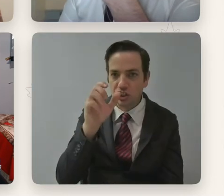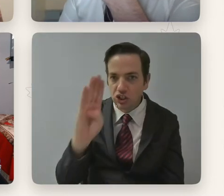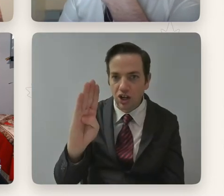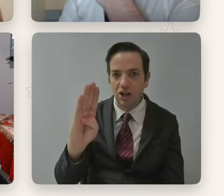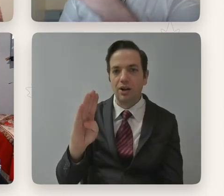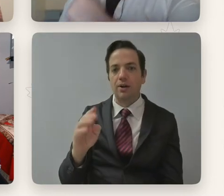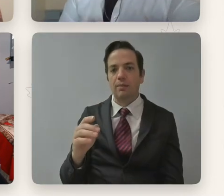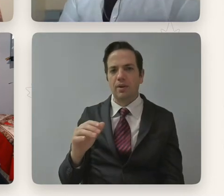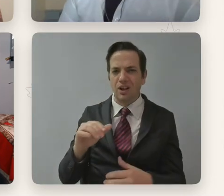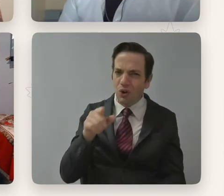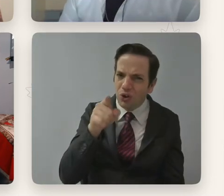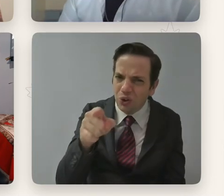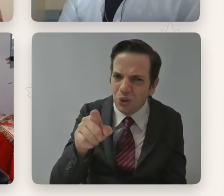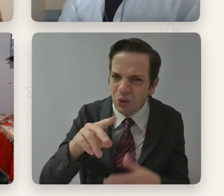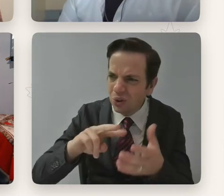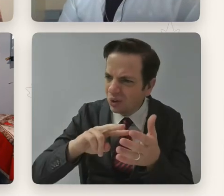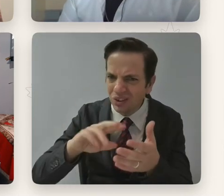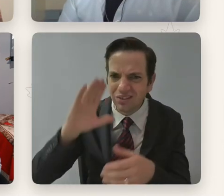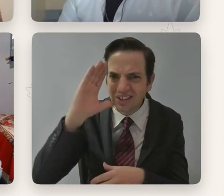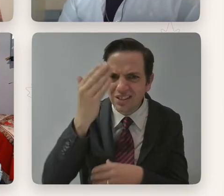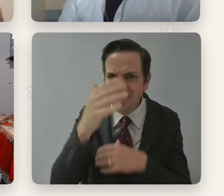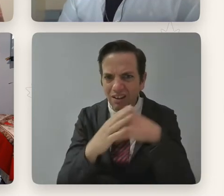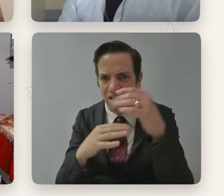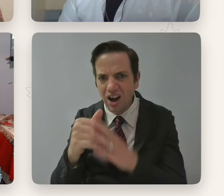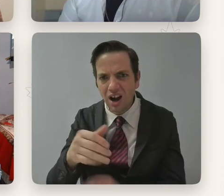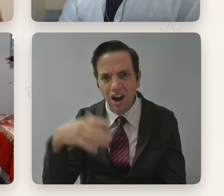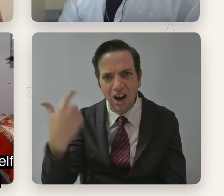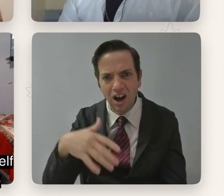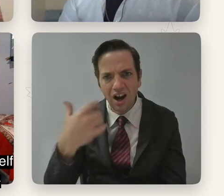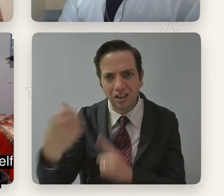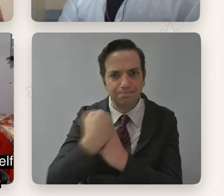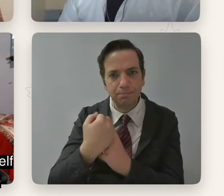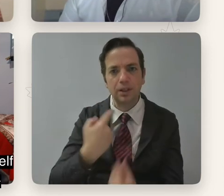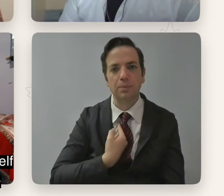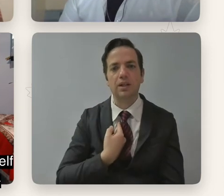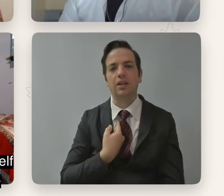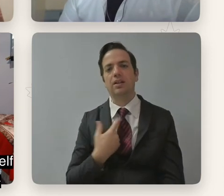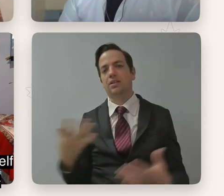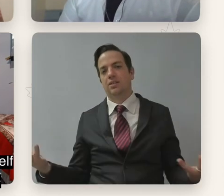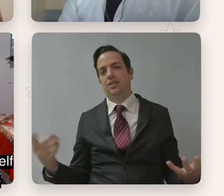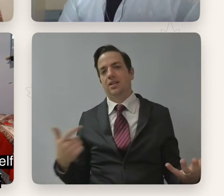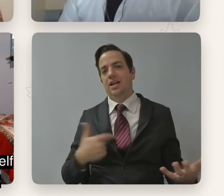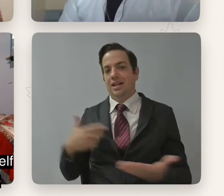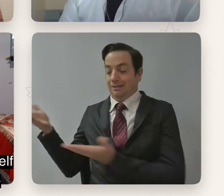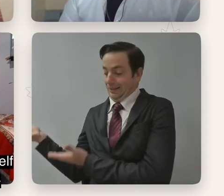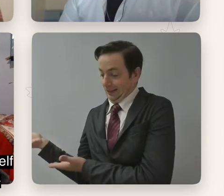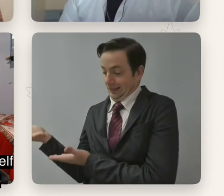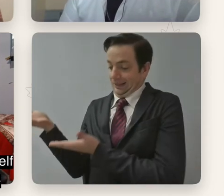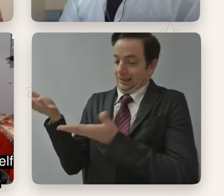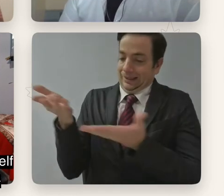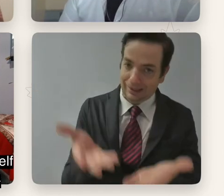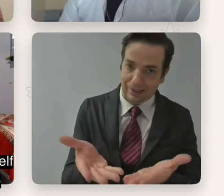I seemed doing it. And it just, you know, it was just, you know, I have to bring my entire self into the